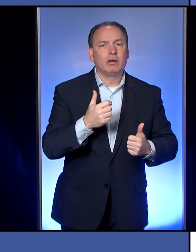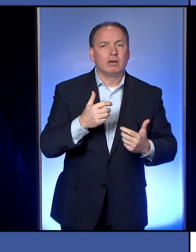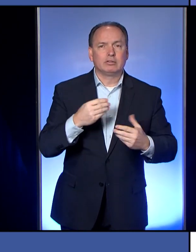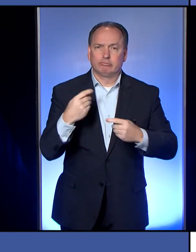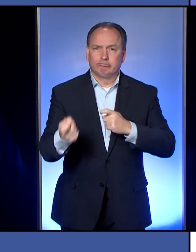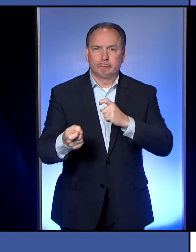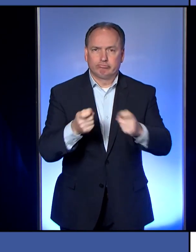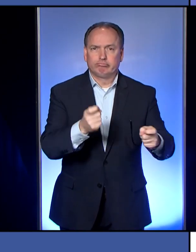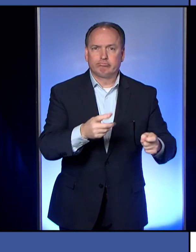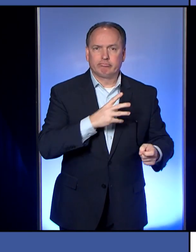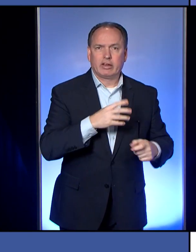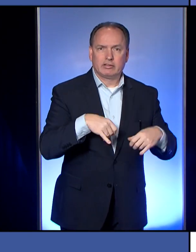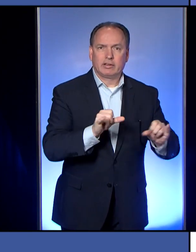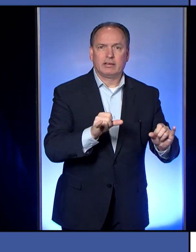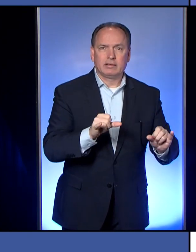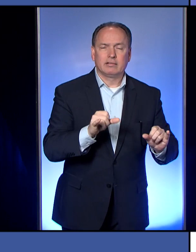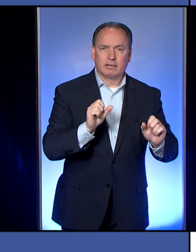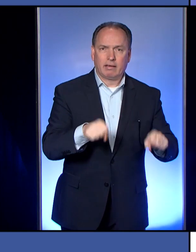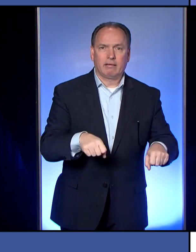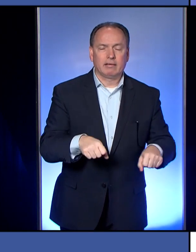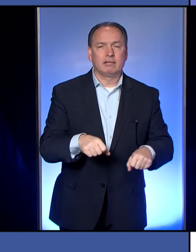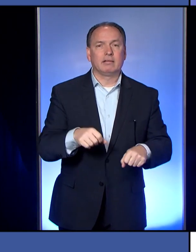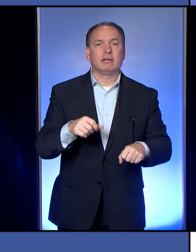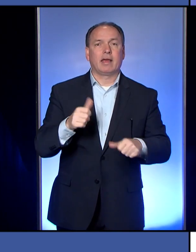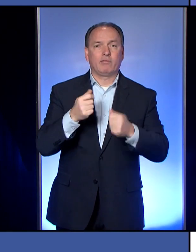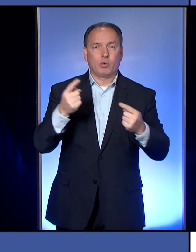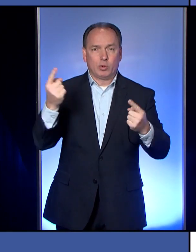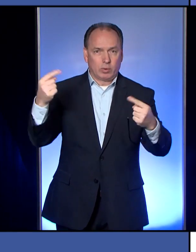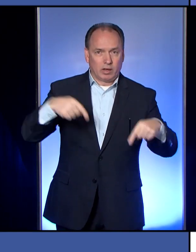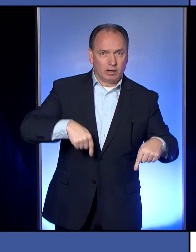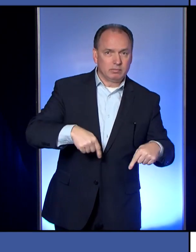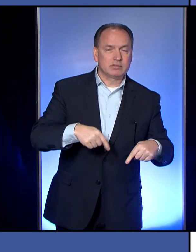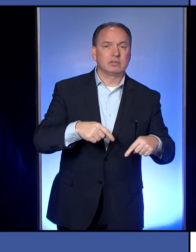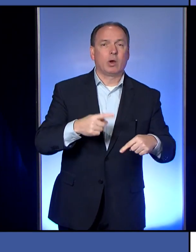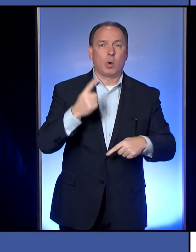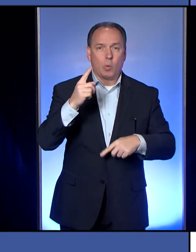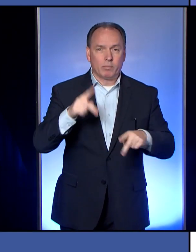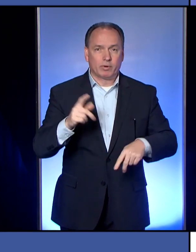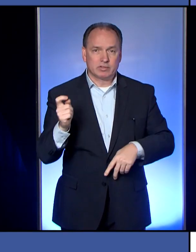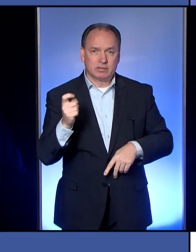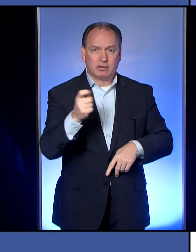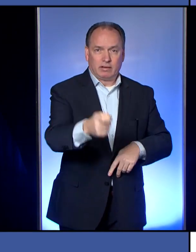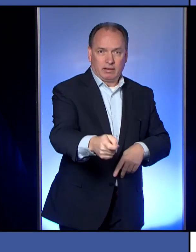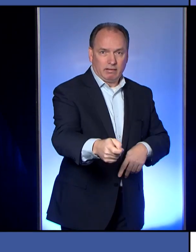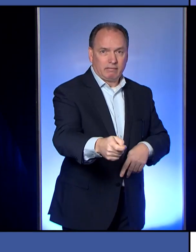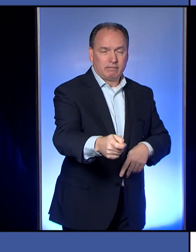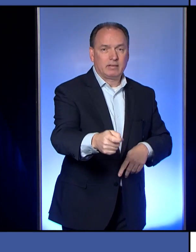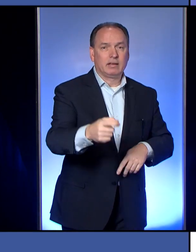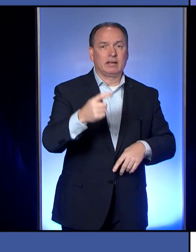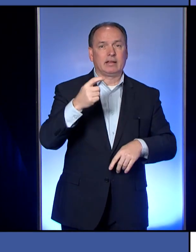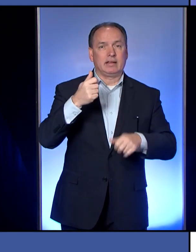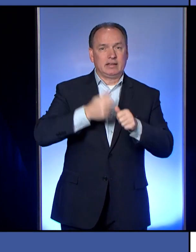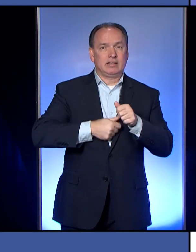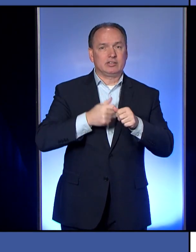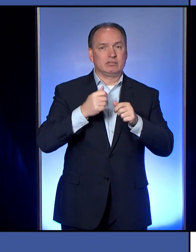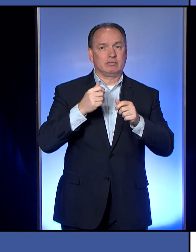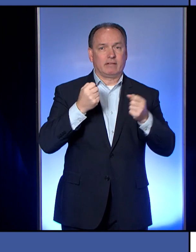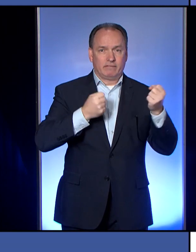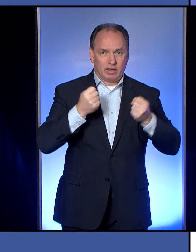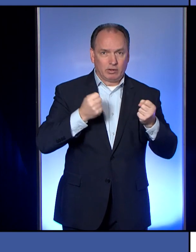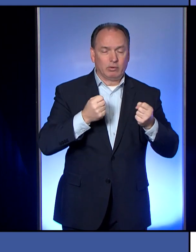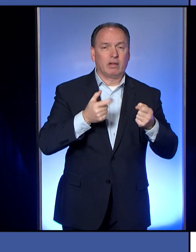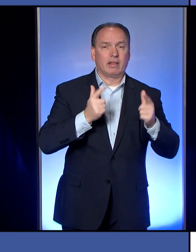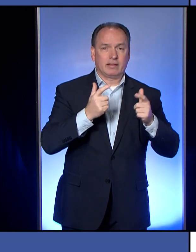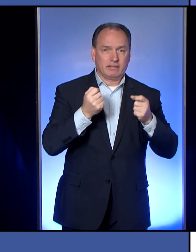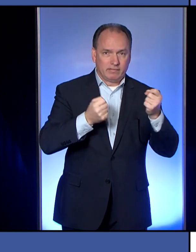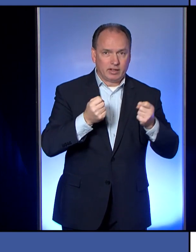everyone that comes remains in their vehicle, have one person handing the palms to each vehicle, let the